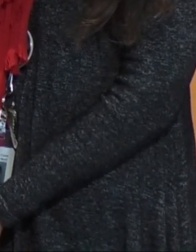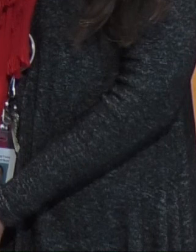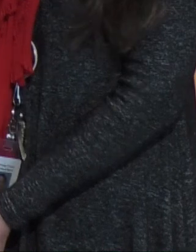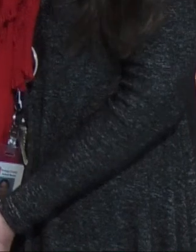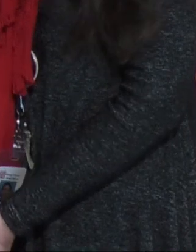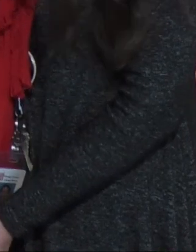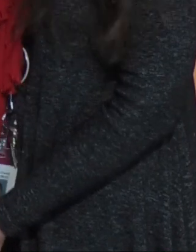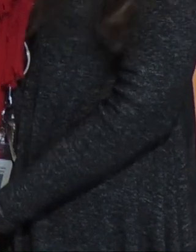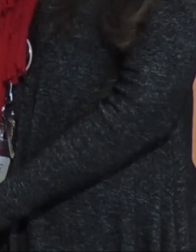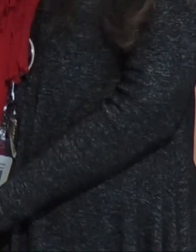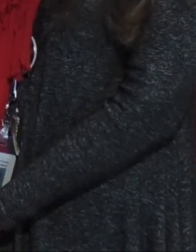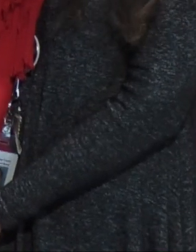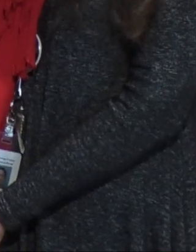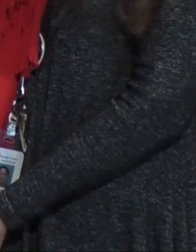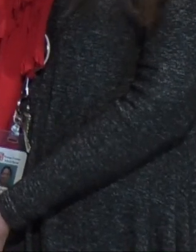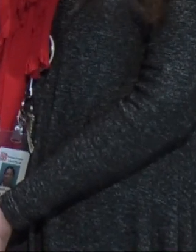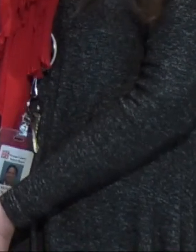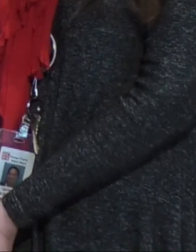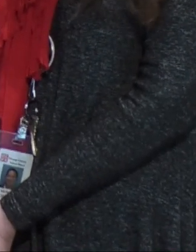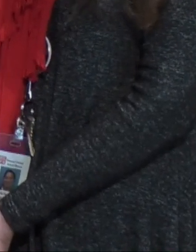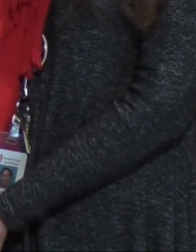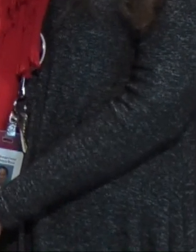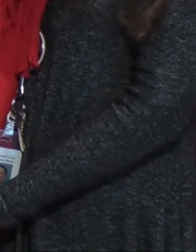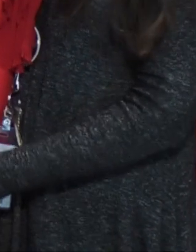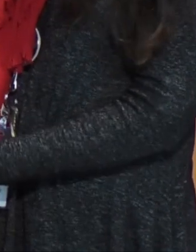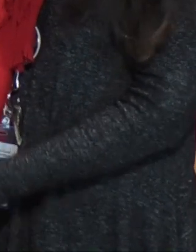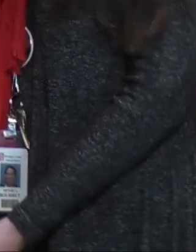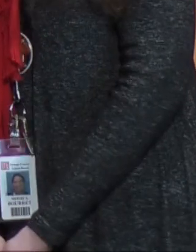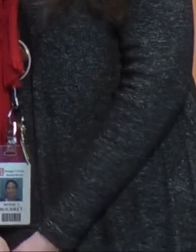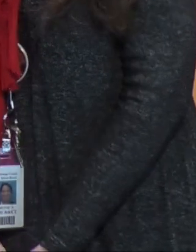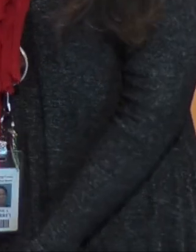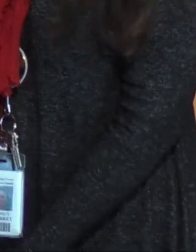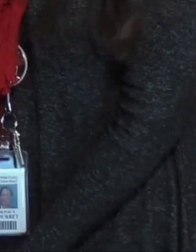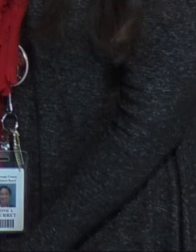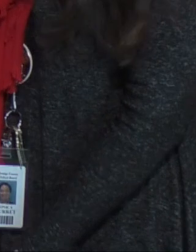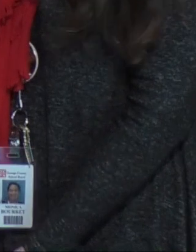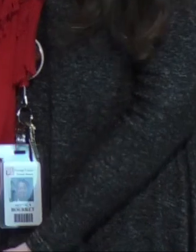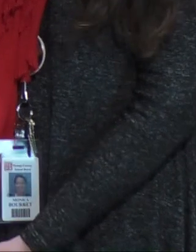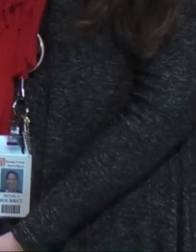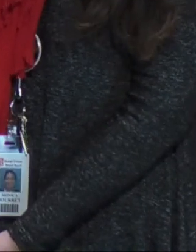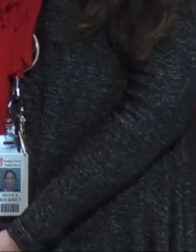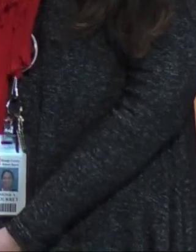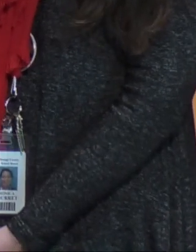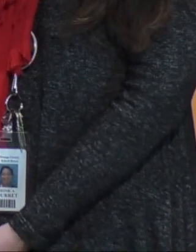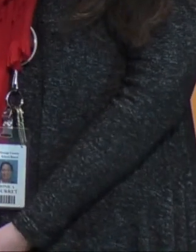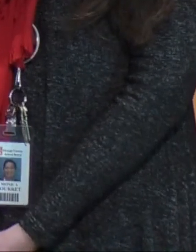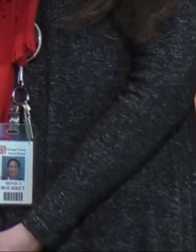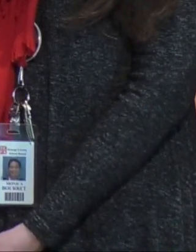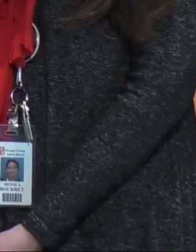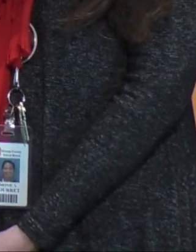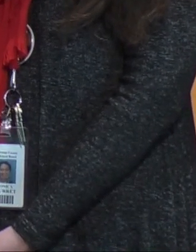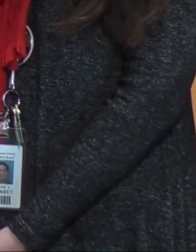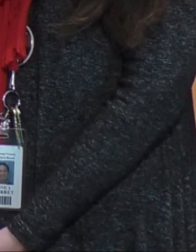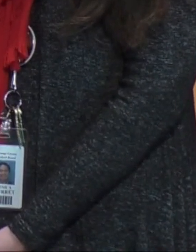interpreting for Sam and that's how we met. And not only did she interpret for Sam, she got to know every single one of my kids